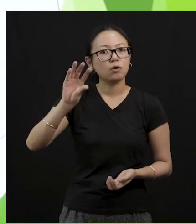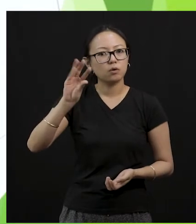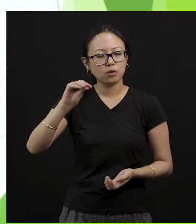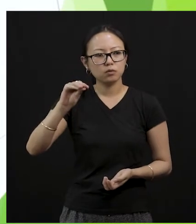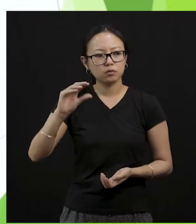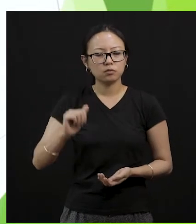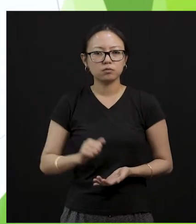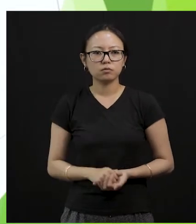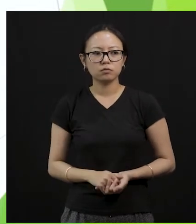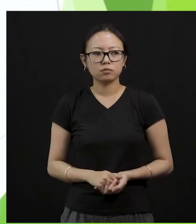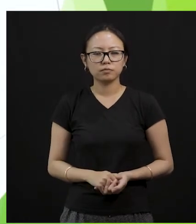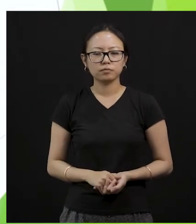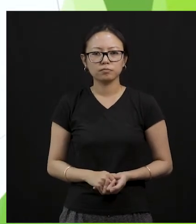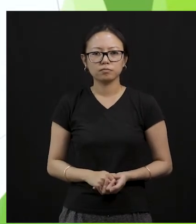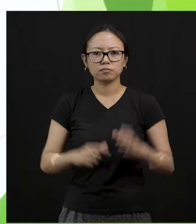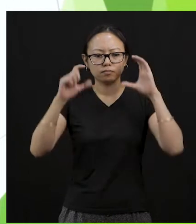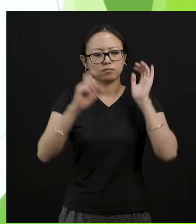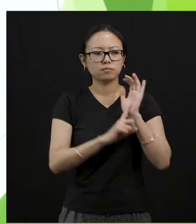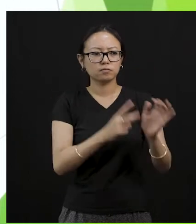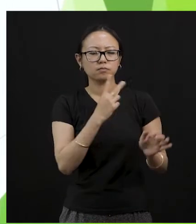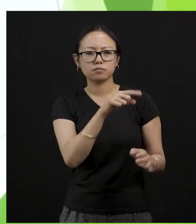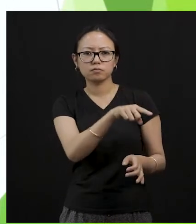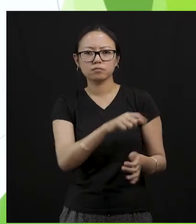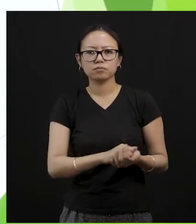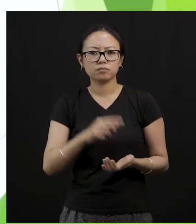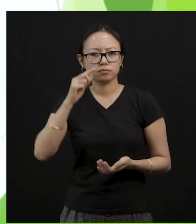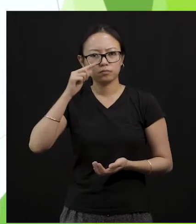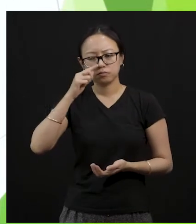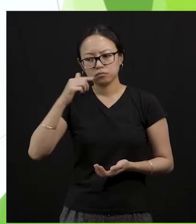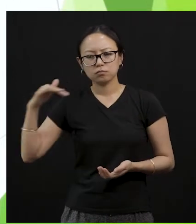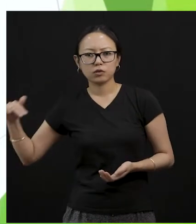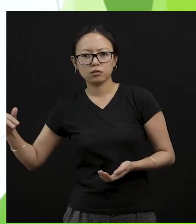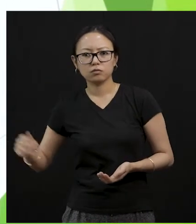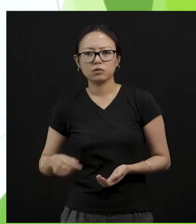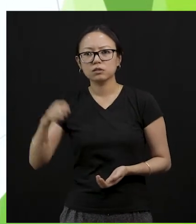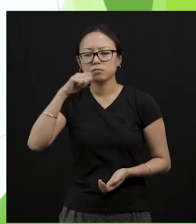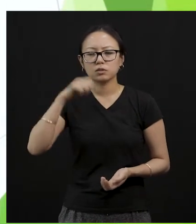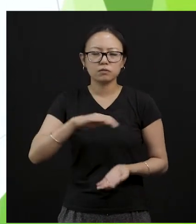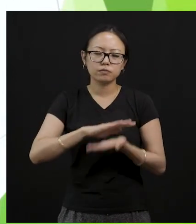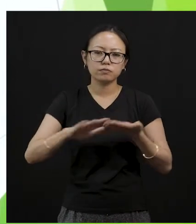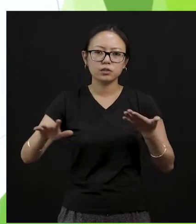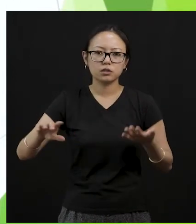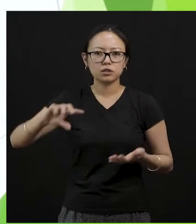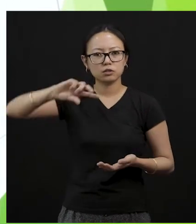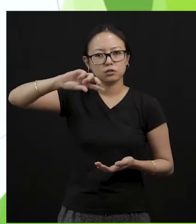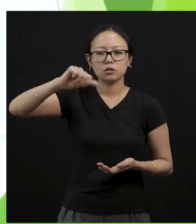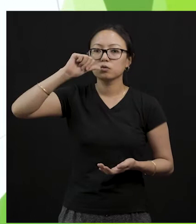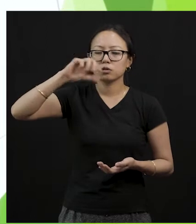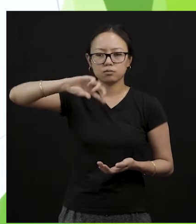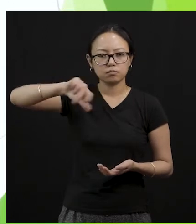water tap off when she's brushing the teeth. So turn off the water tap when you are brushing your teeth. All right?